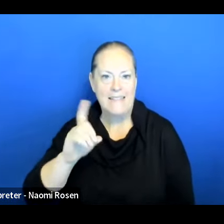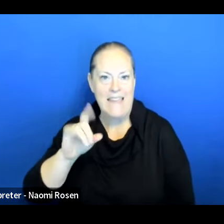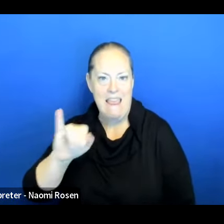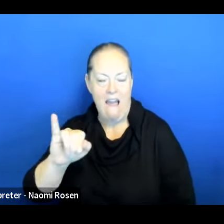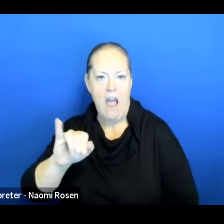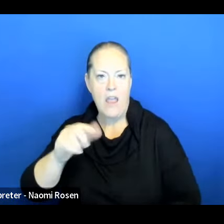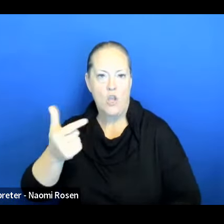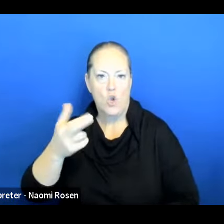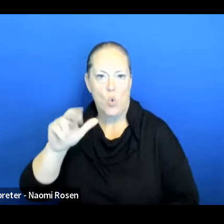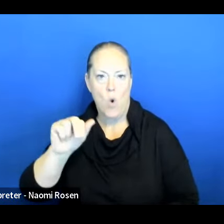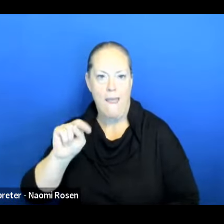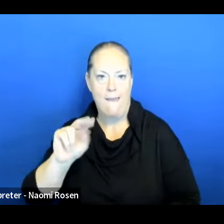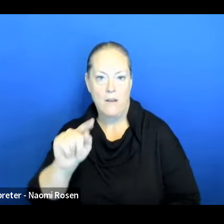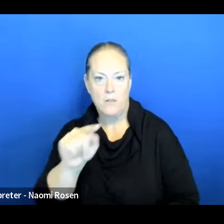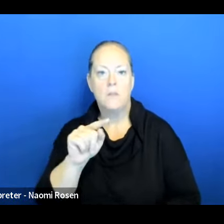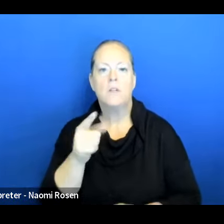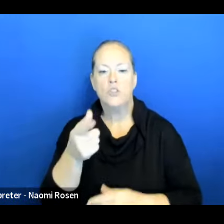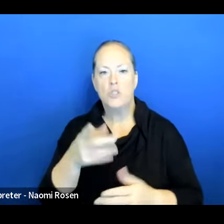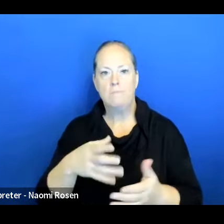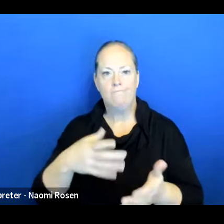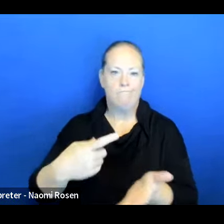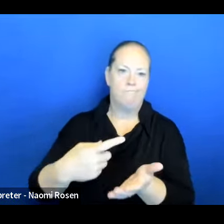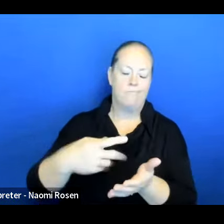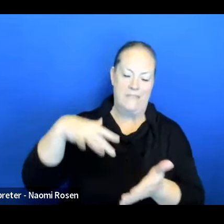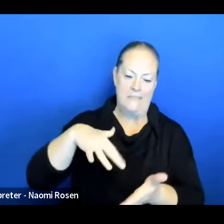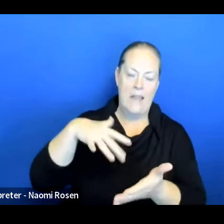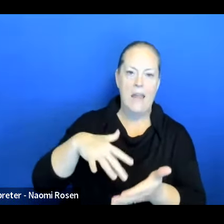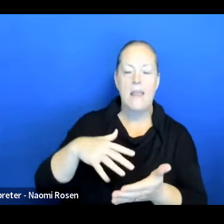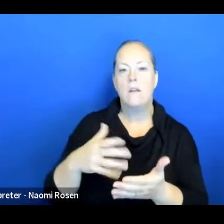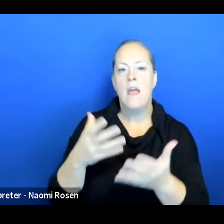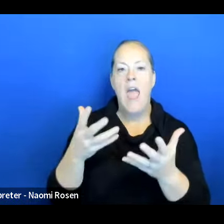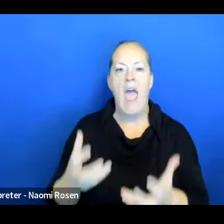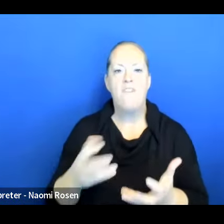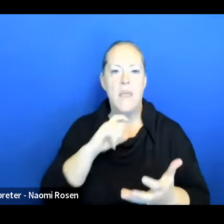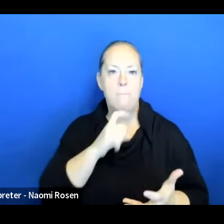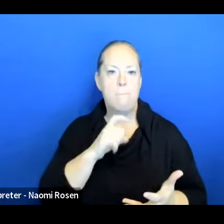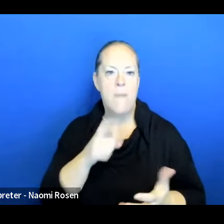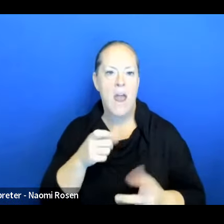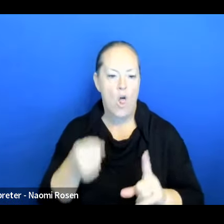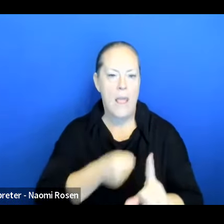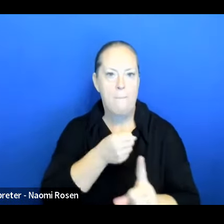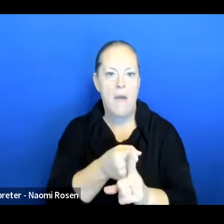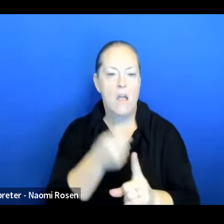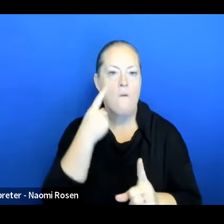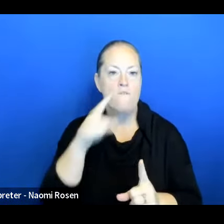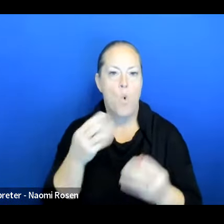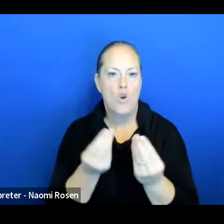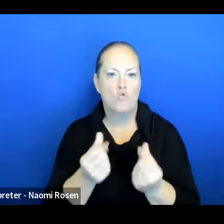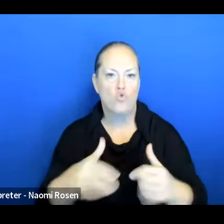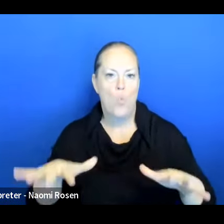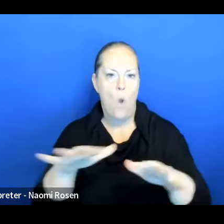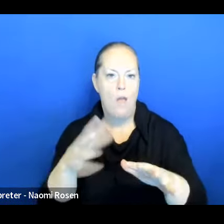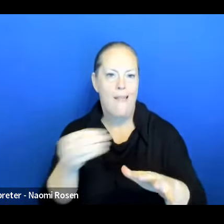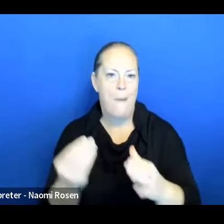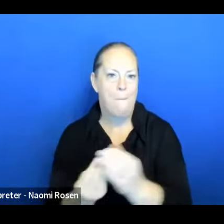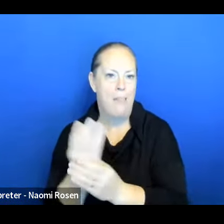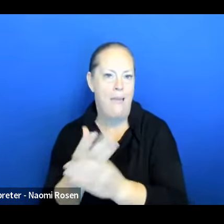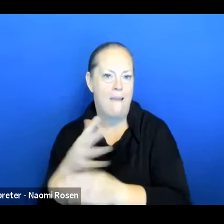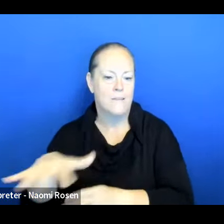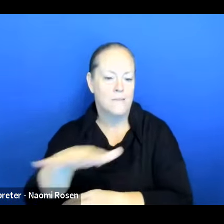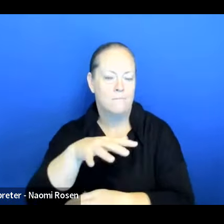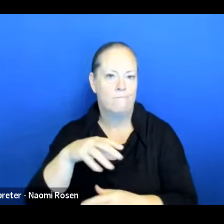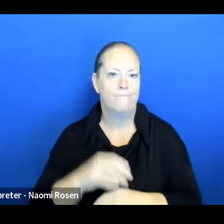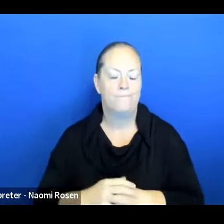Impact of Organic Fertilizers, Heavy Metal Content on Soil Microbiota, Biota, and Plant